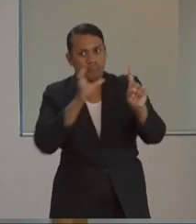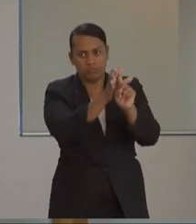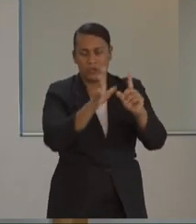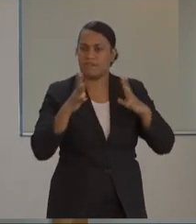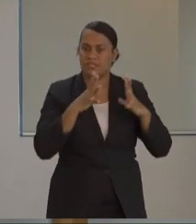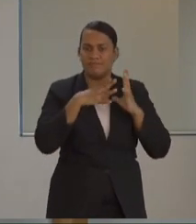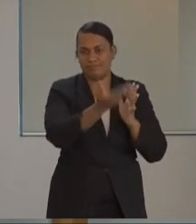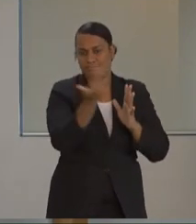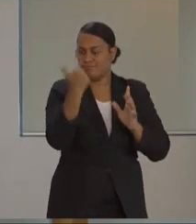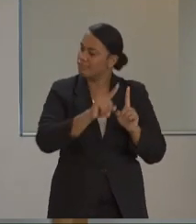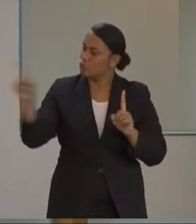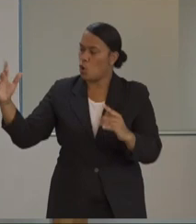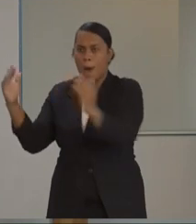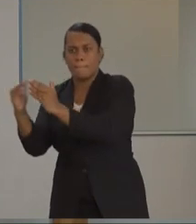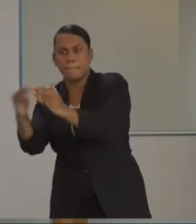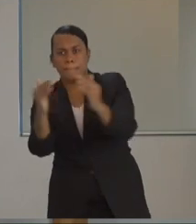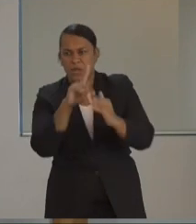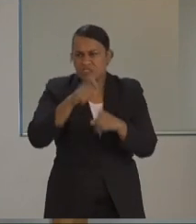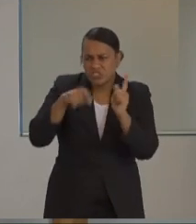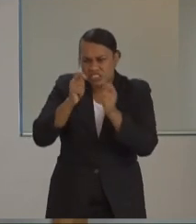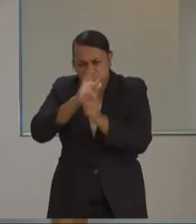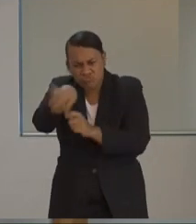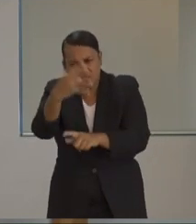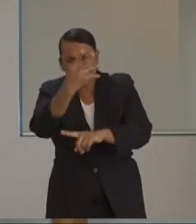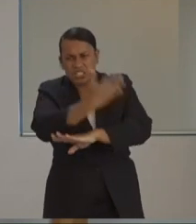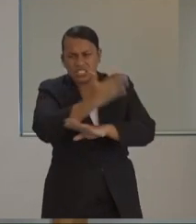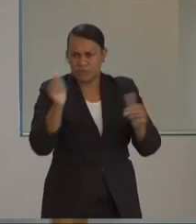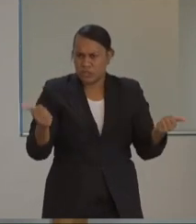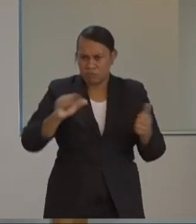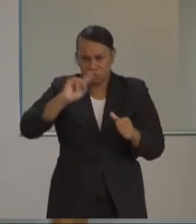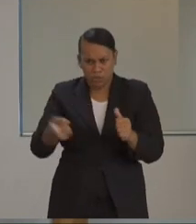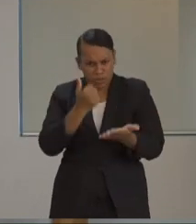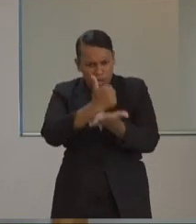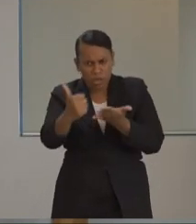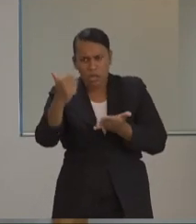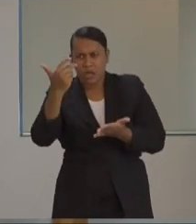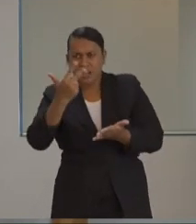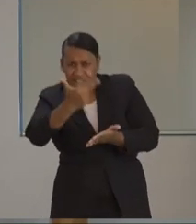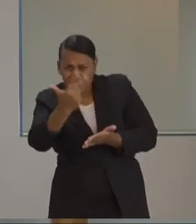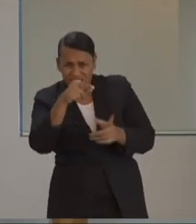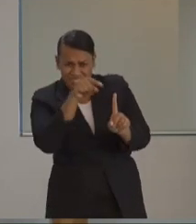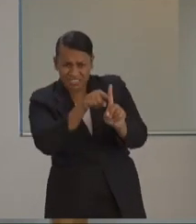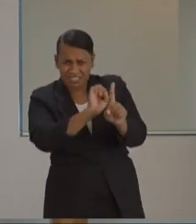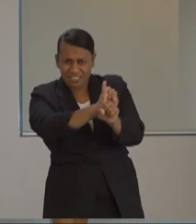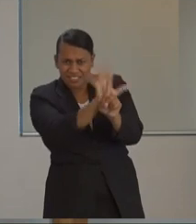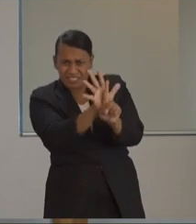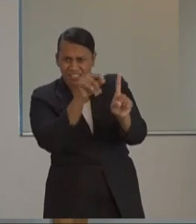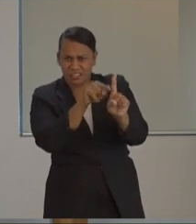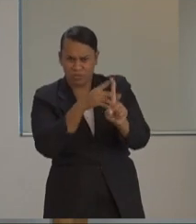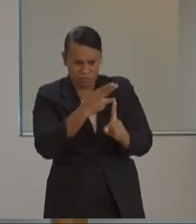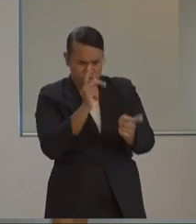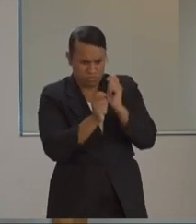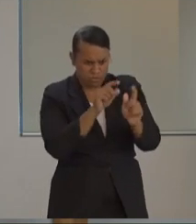they are well beyond the 14 days of incubation with the case 18. And they have all tested negative so far. But nevertheless, we have taken them